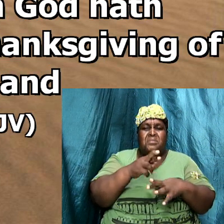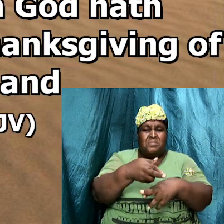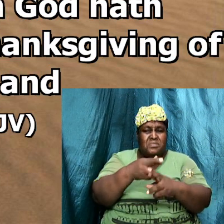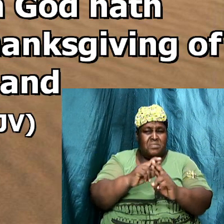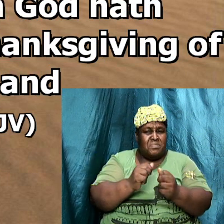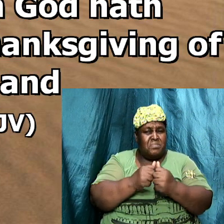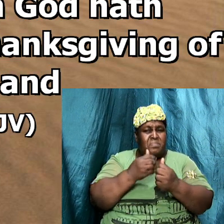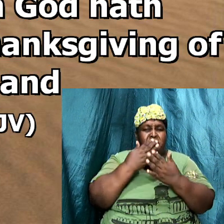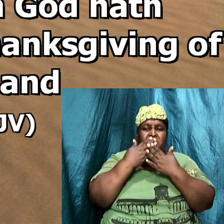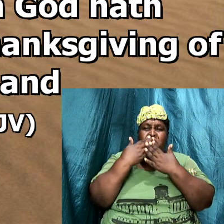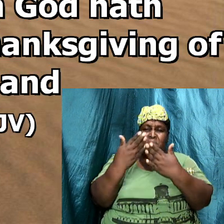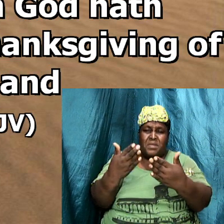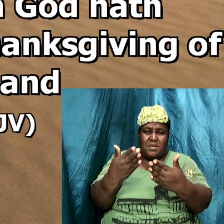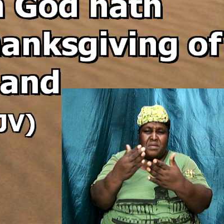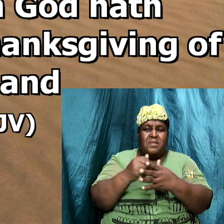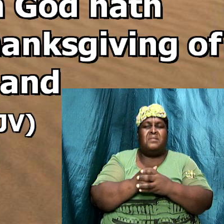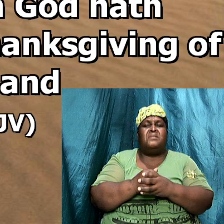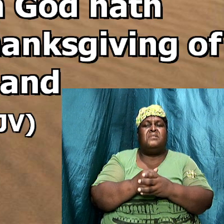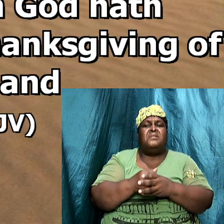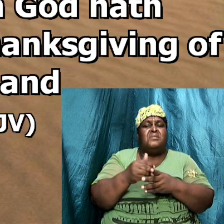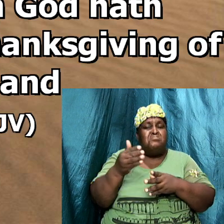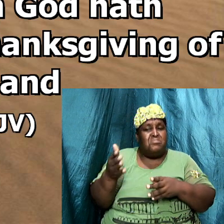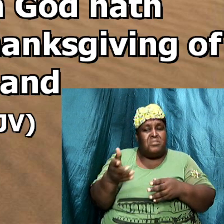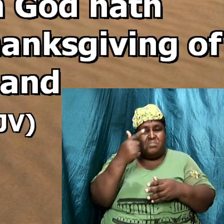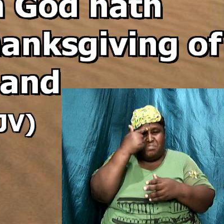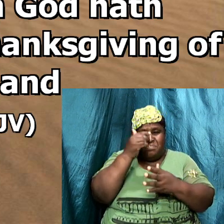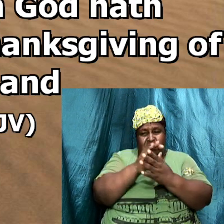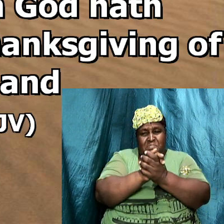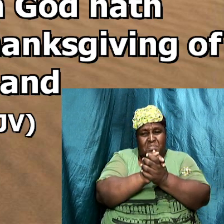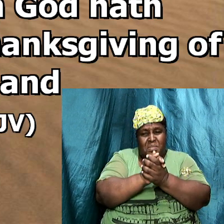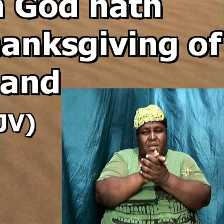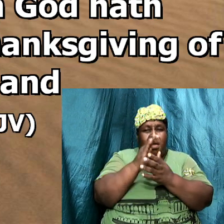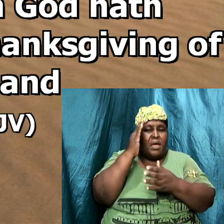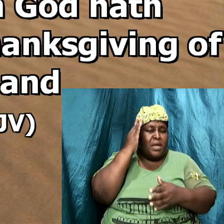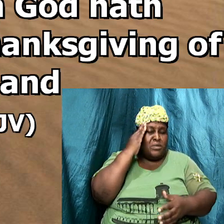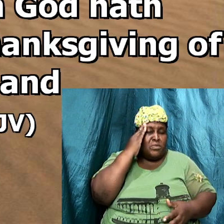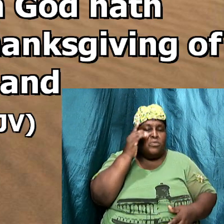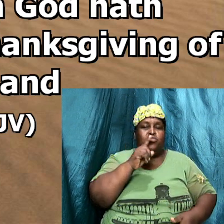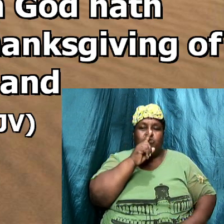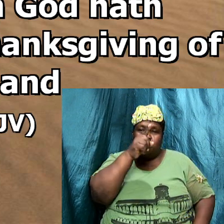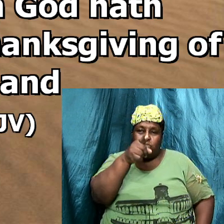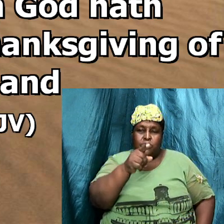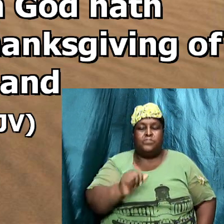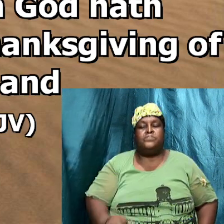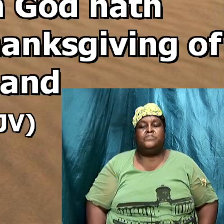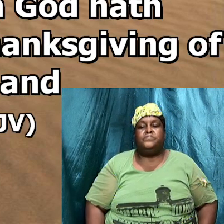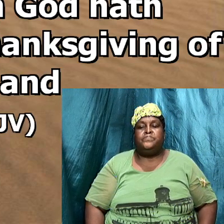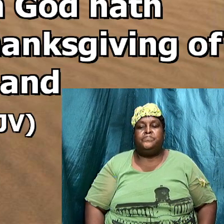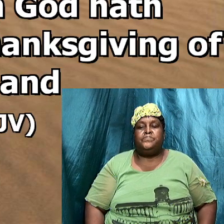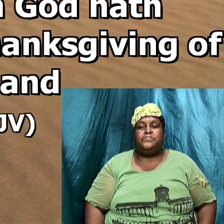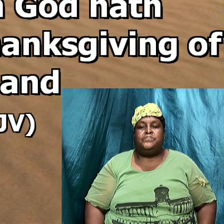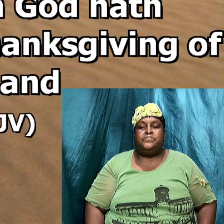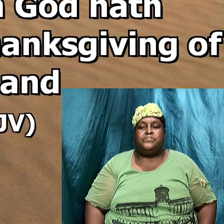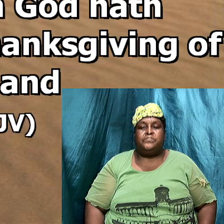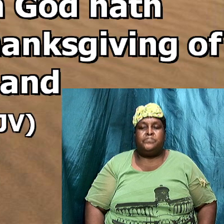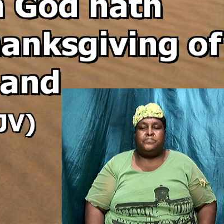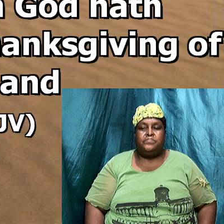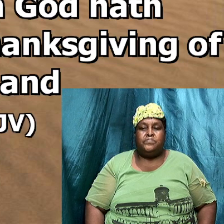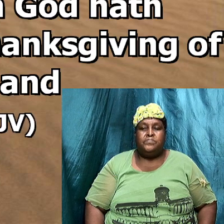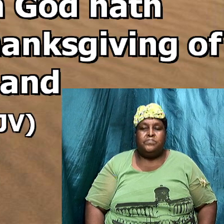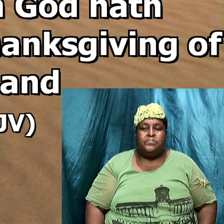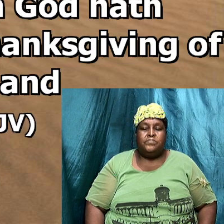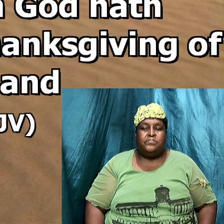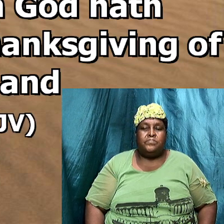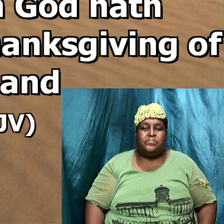received with thanksgiving of them which believe and know the truth. And then we go